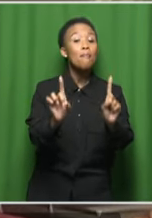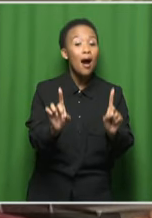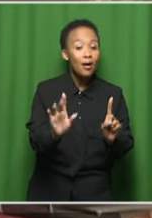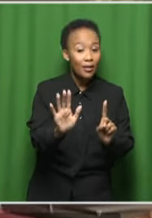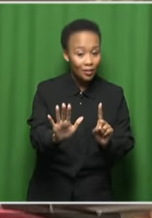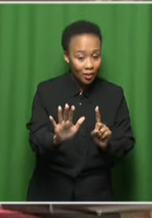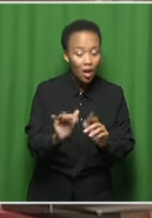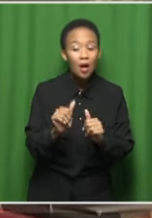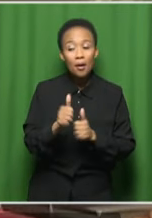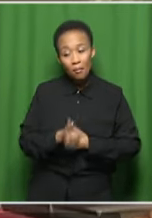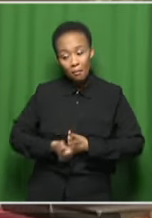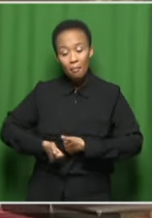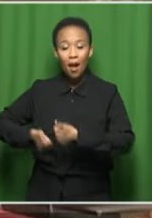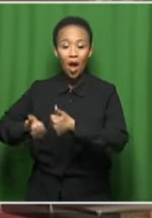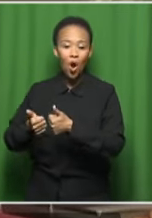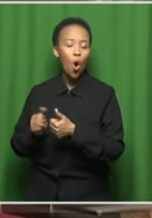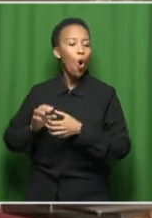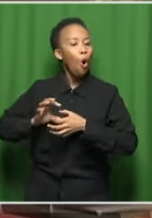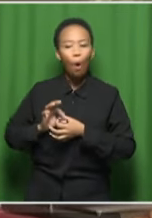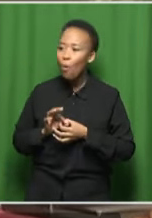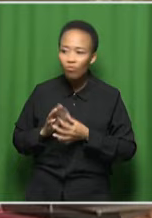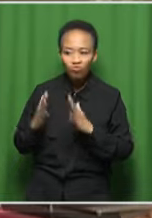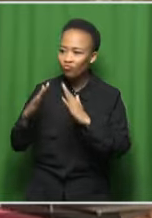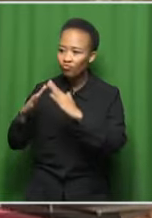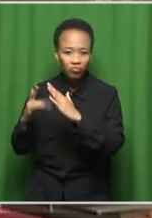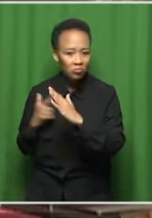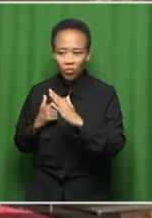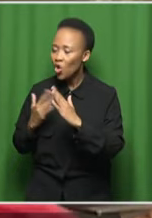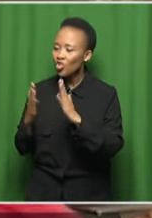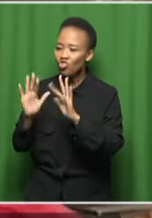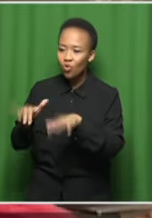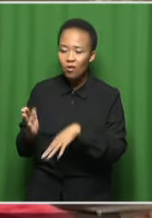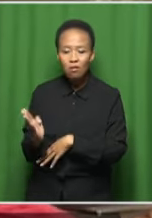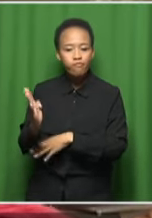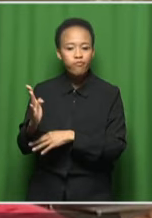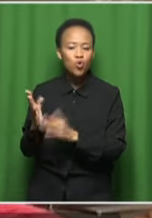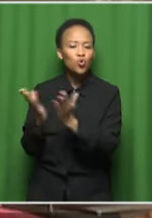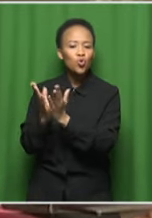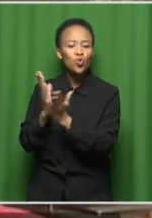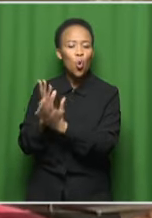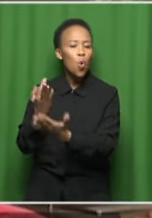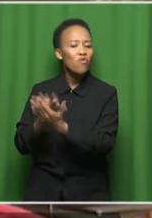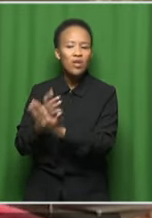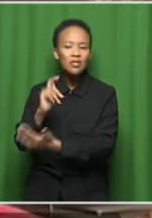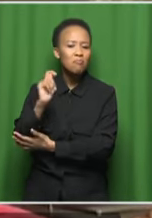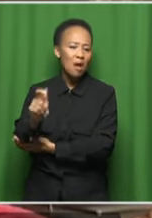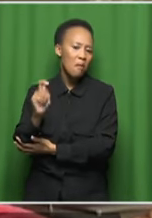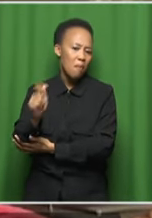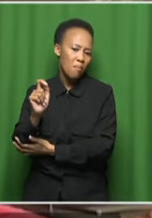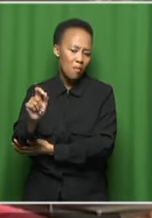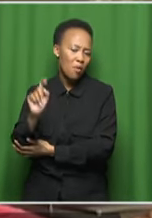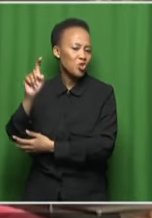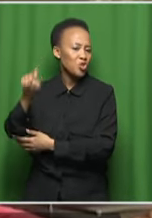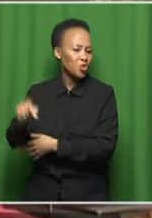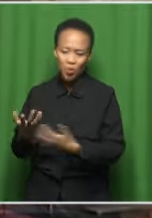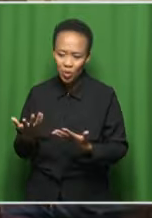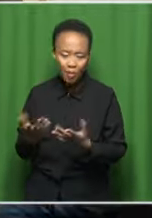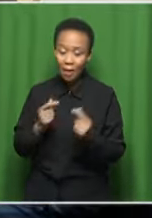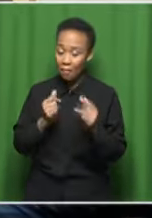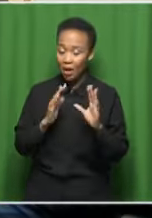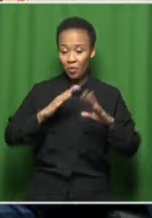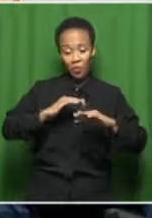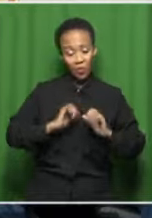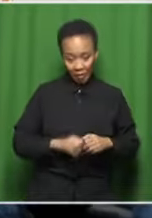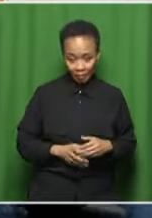trade-off between paying the kids school fees and upgrading their instrument. Yeah. And in